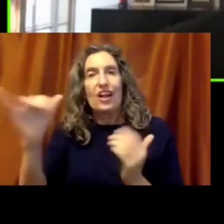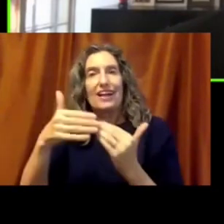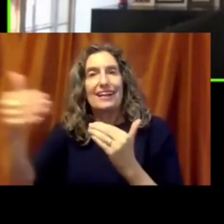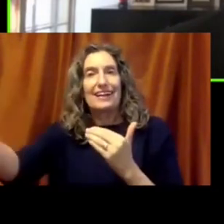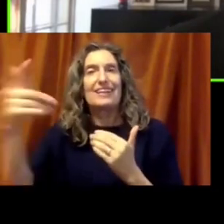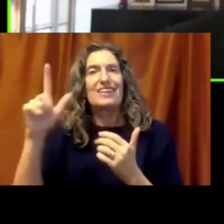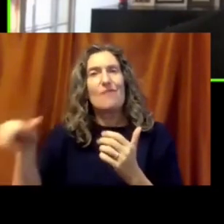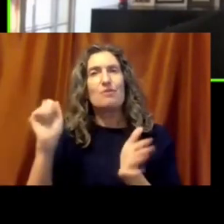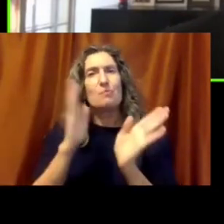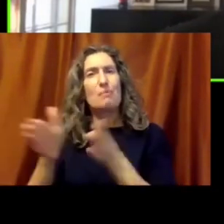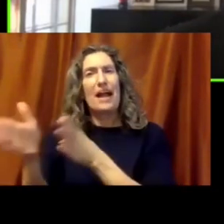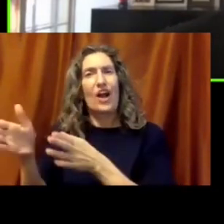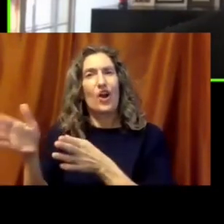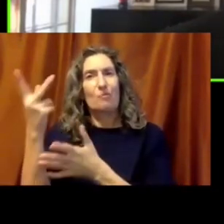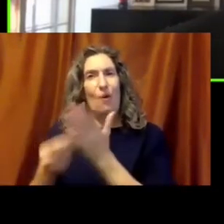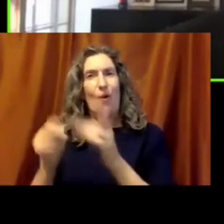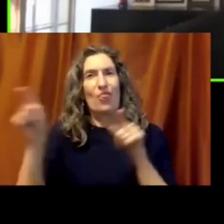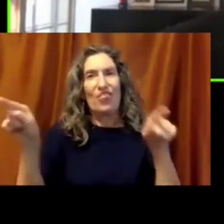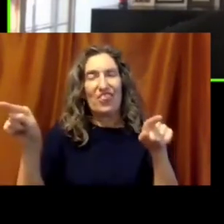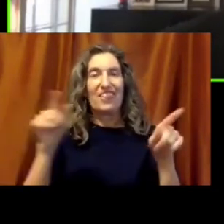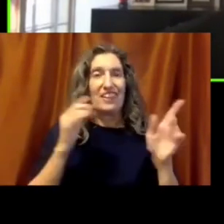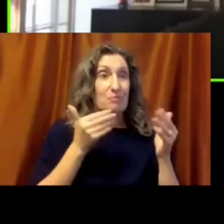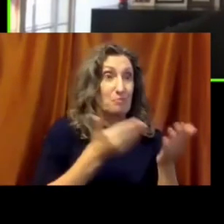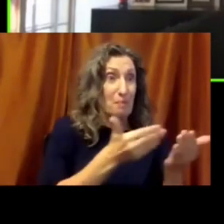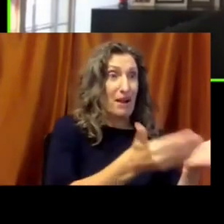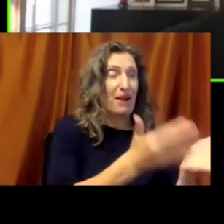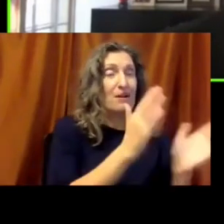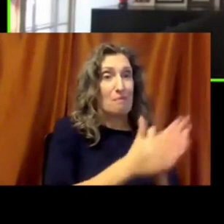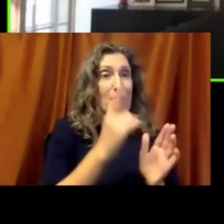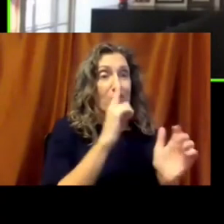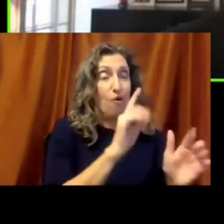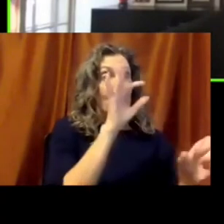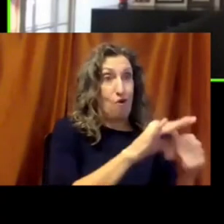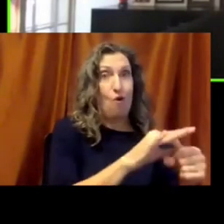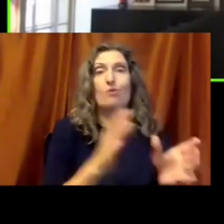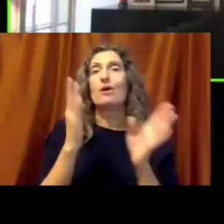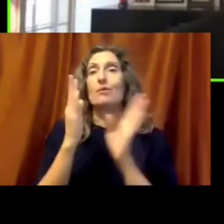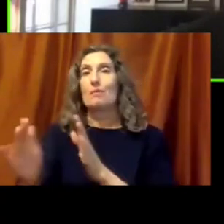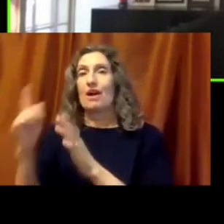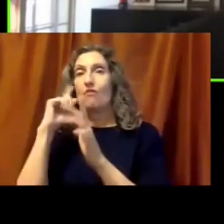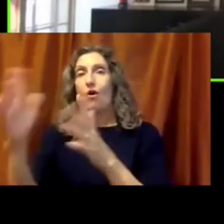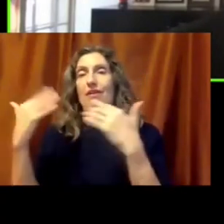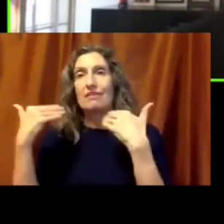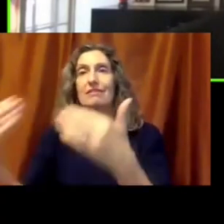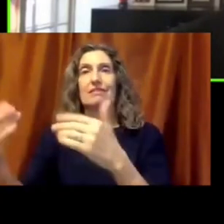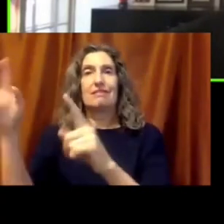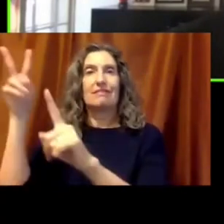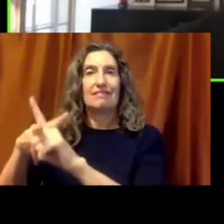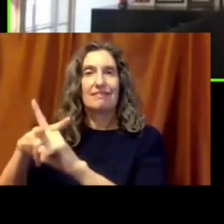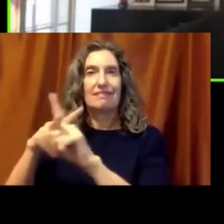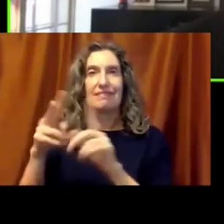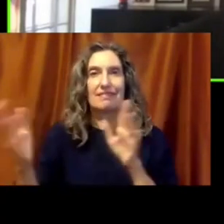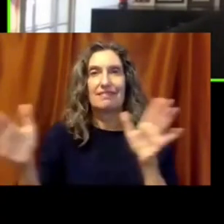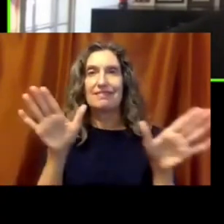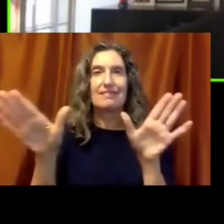changing the Constitution has to be prepared. What are you thinking about that? And is that also part of our children? You know, is it part of